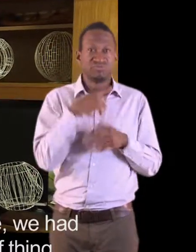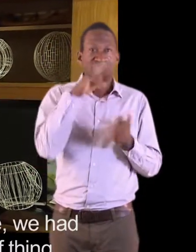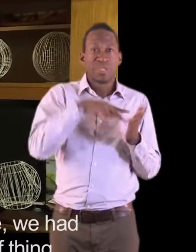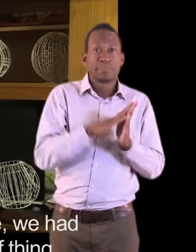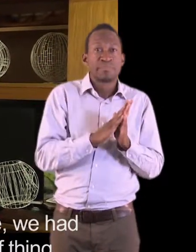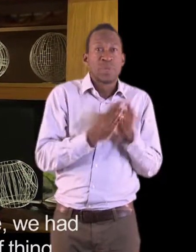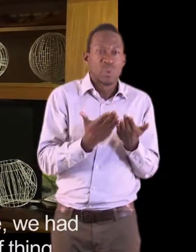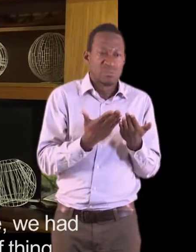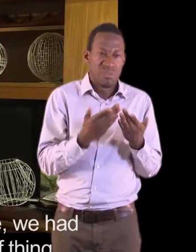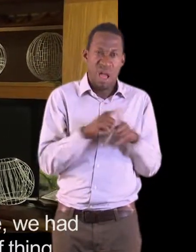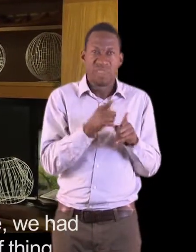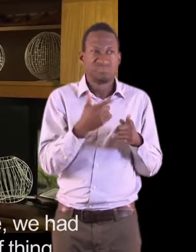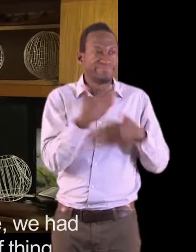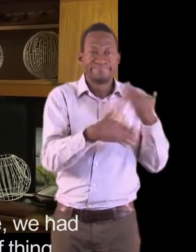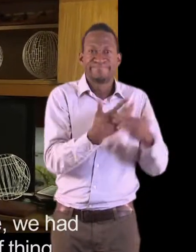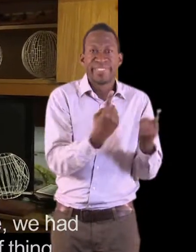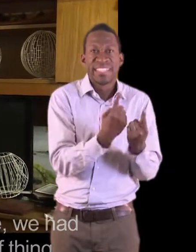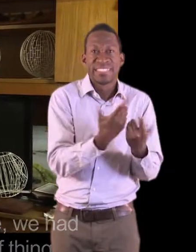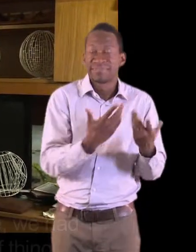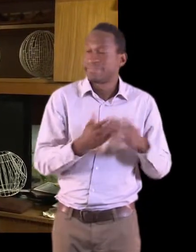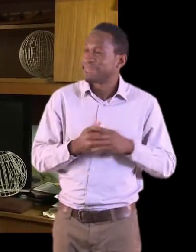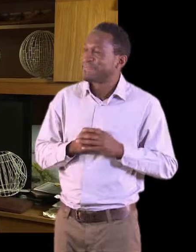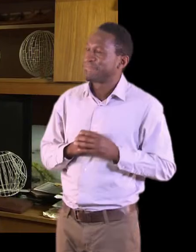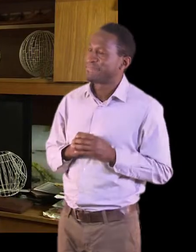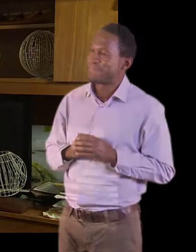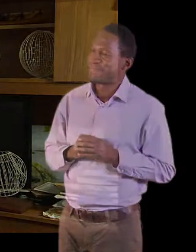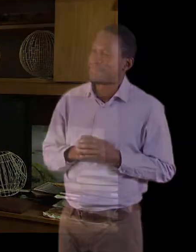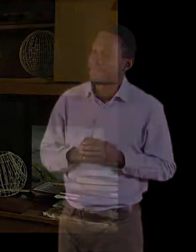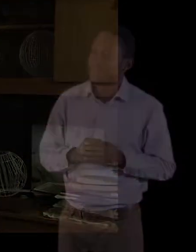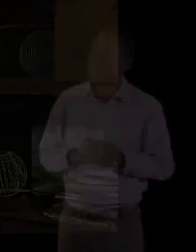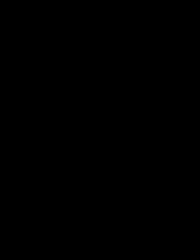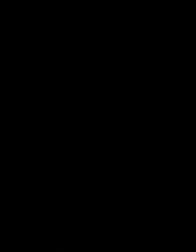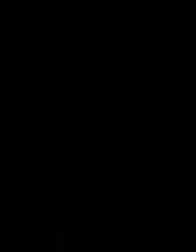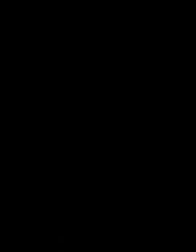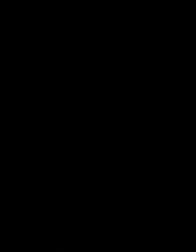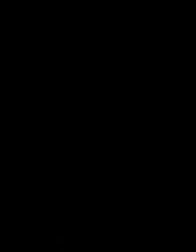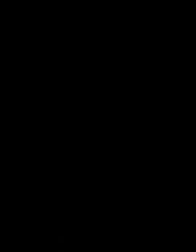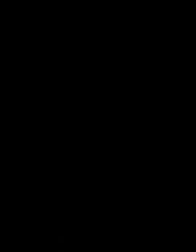we had to read and all that sort of thing. . . . . . . . . . . .